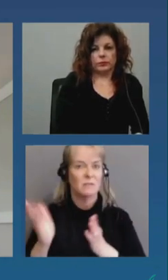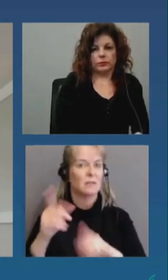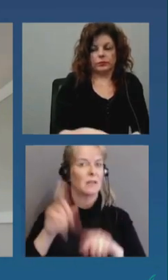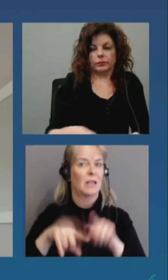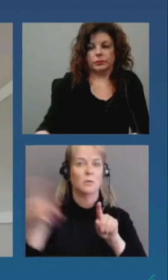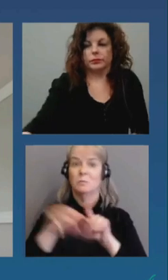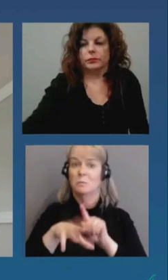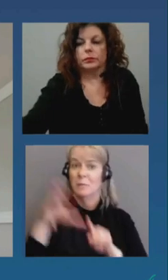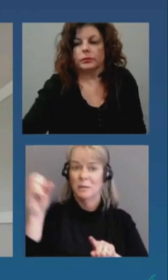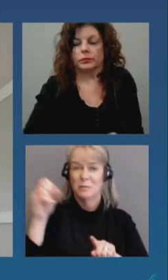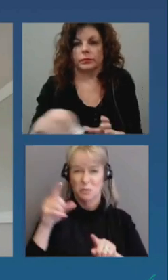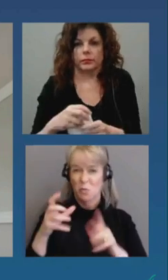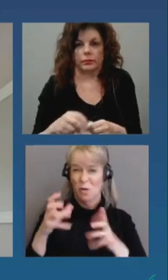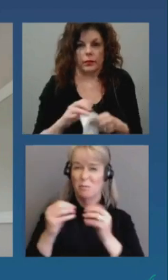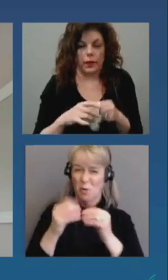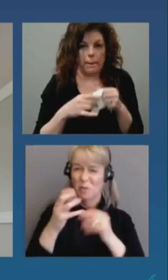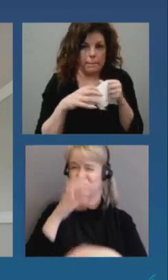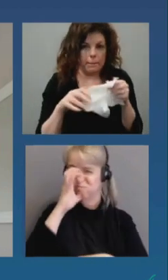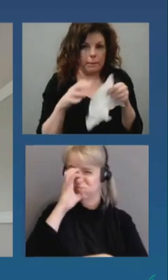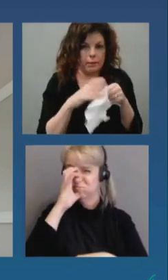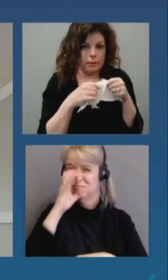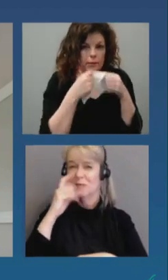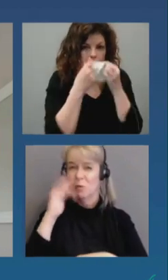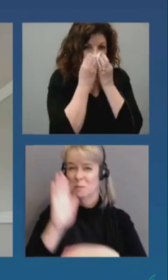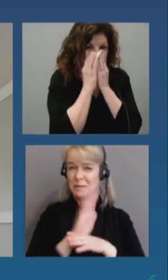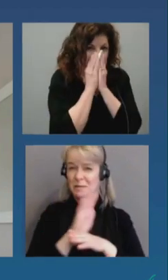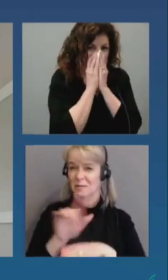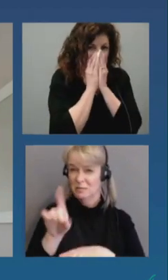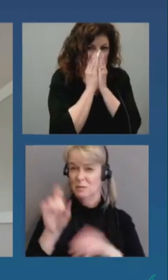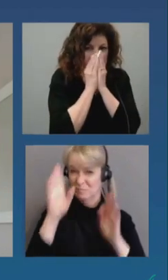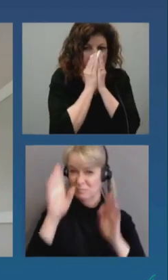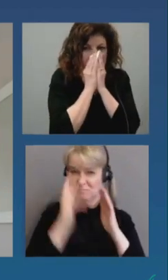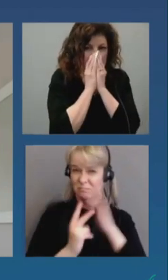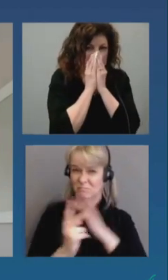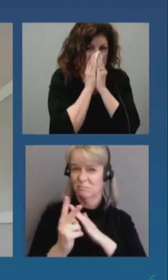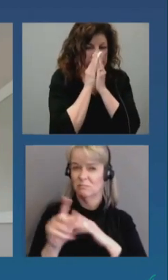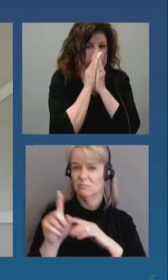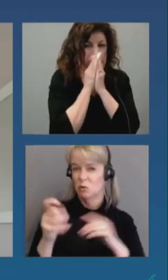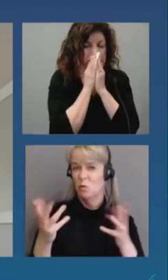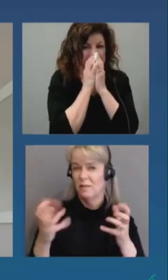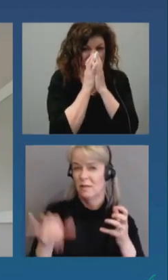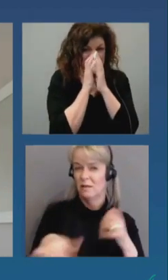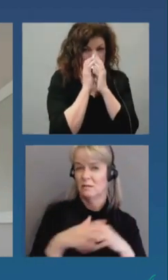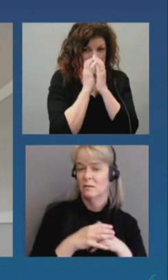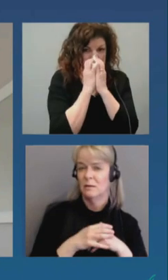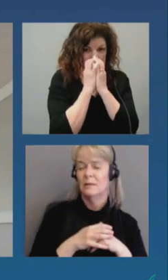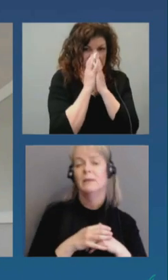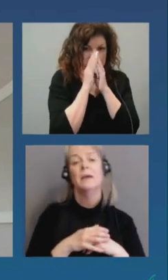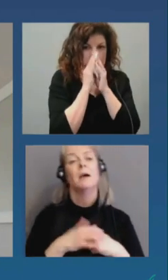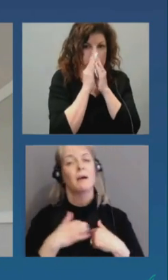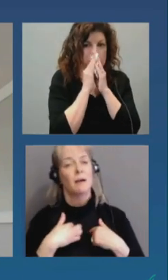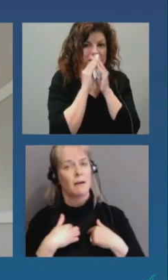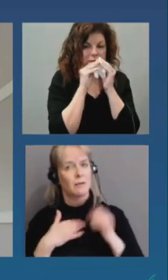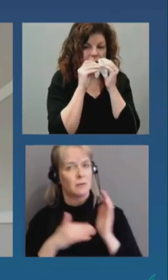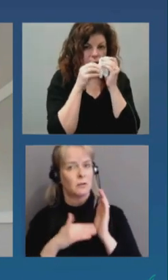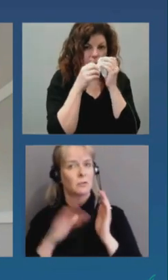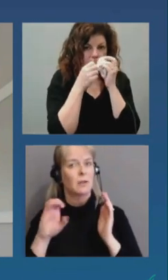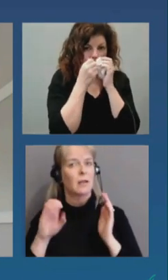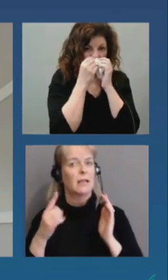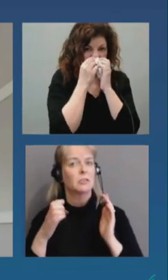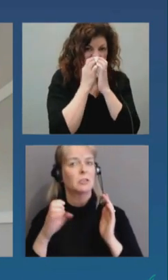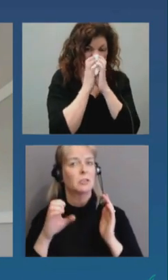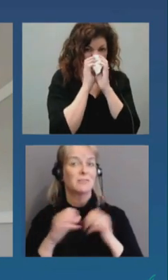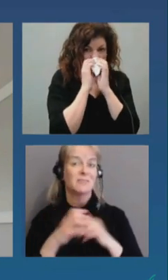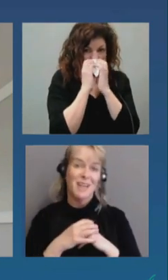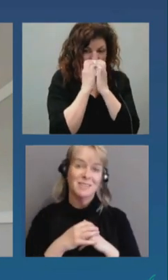i'll speak if you like uh so so we yes